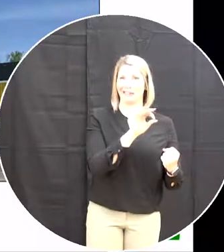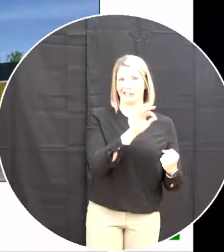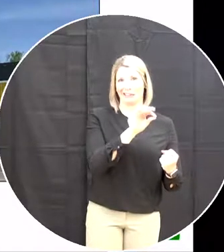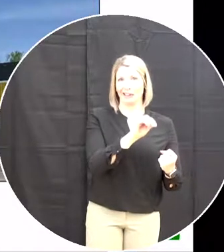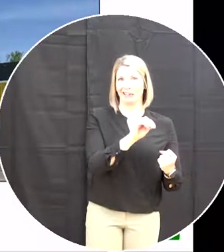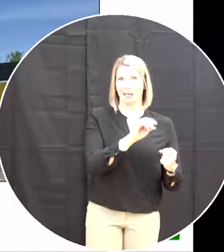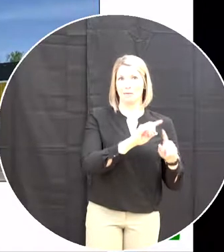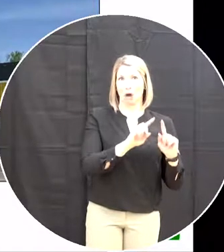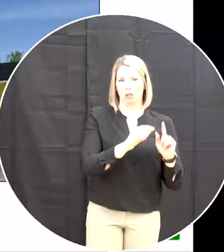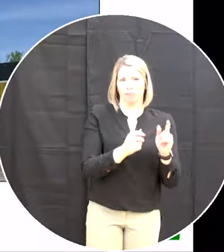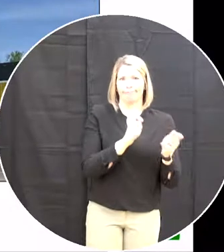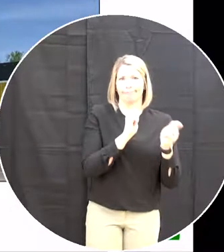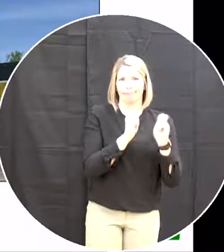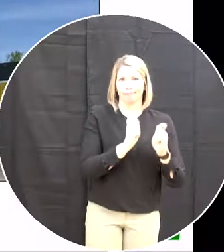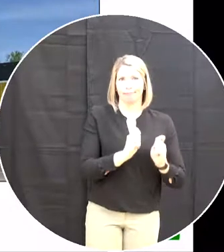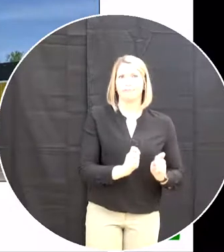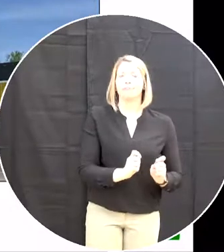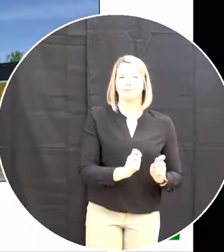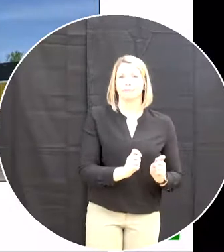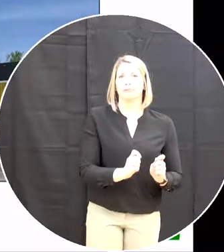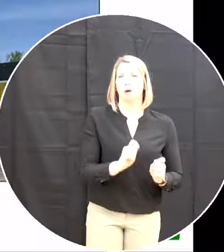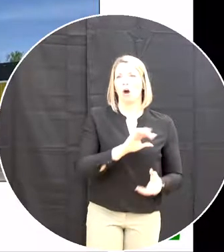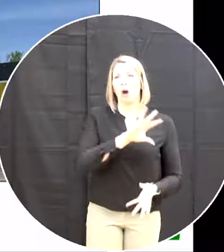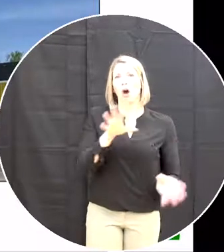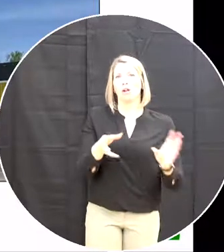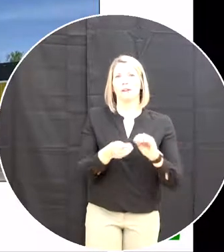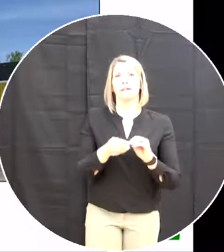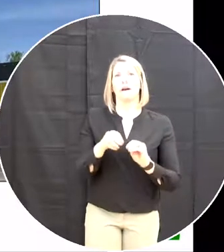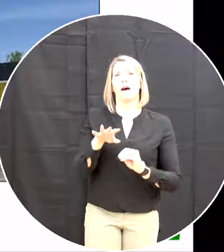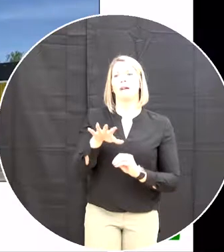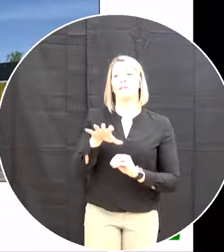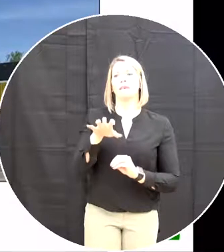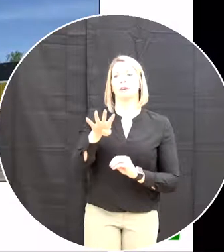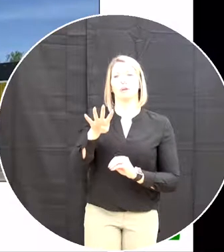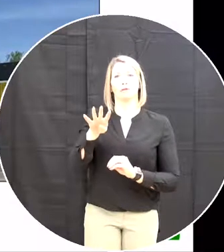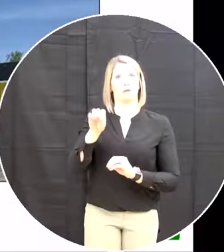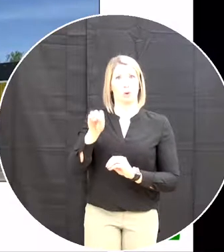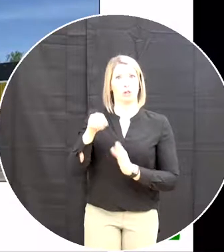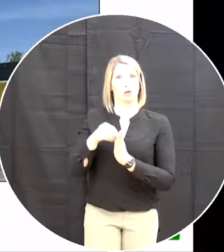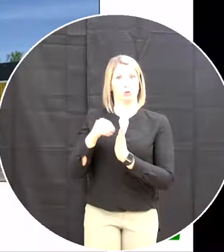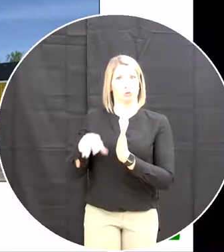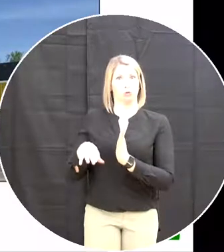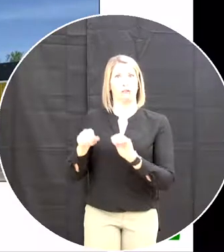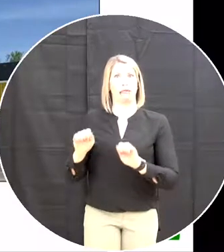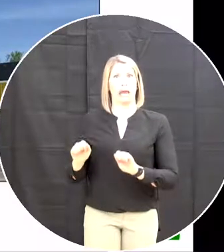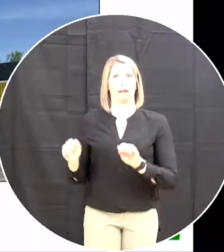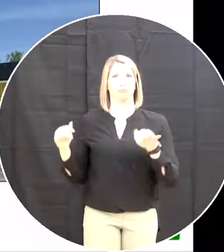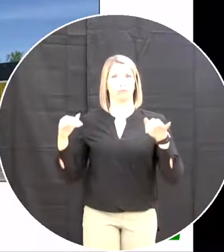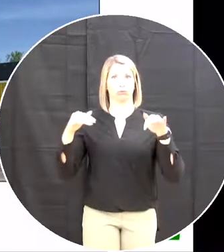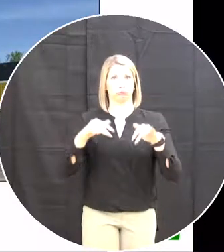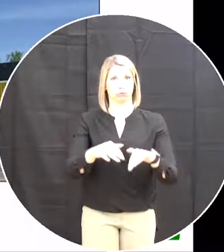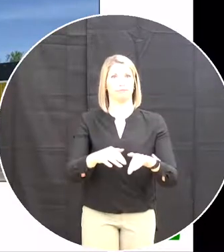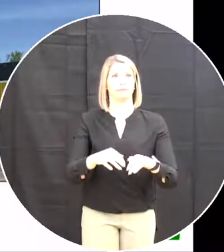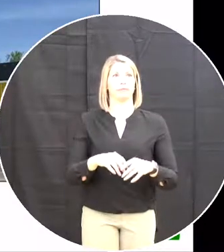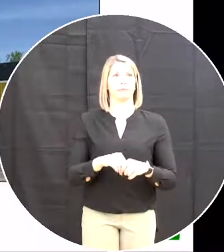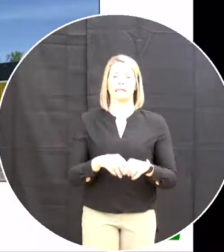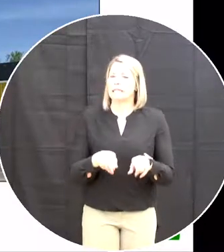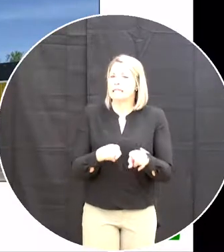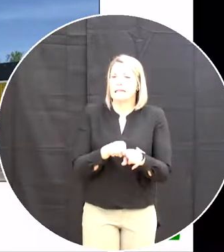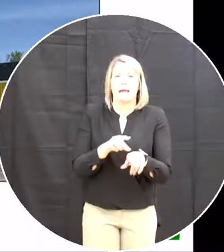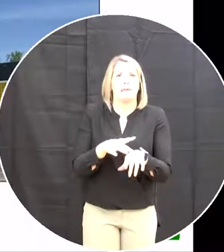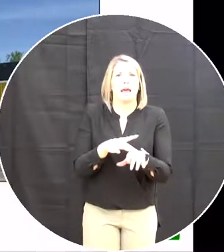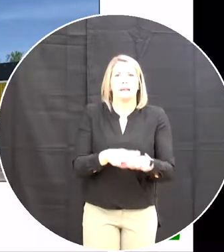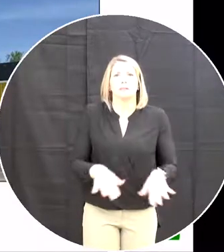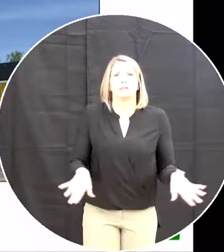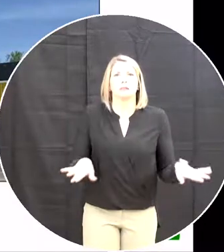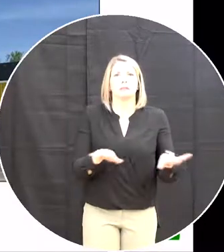It will accommodate 540 students It's constructed on the site of the current Gander Academy The original